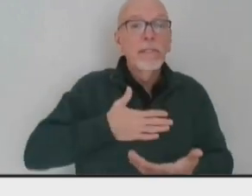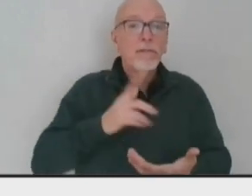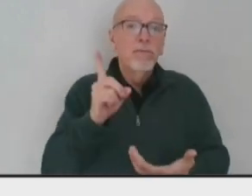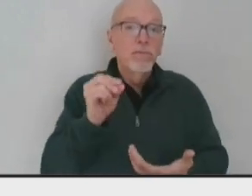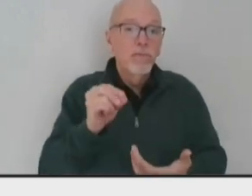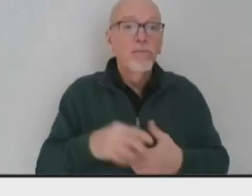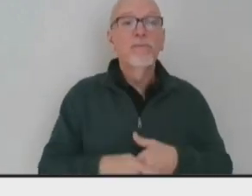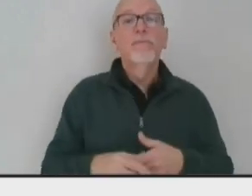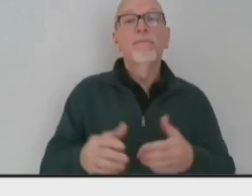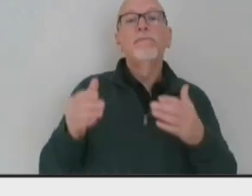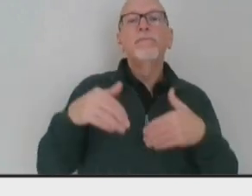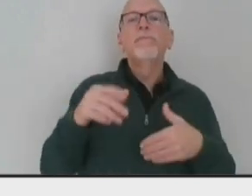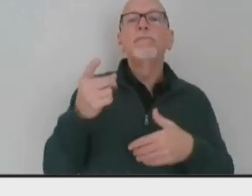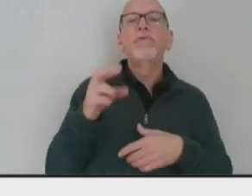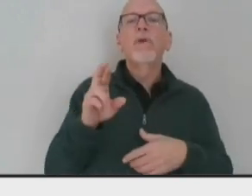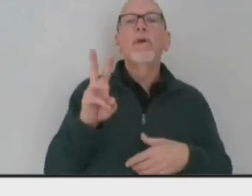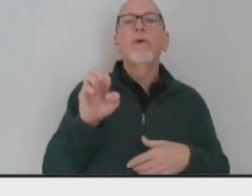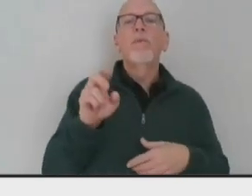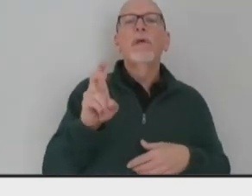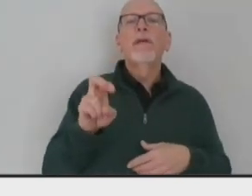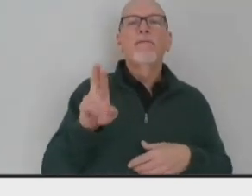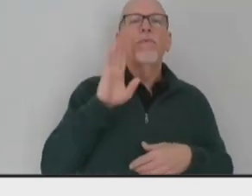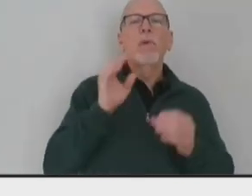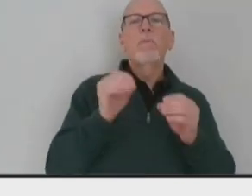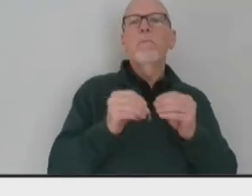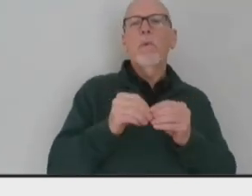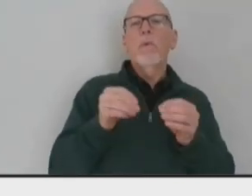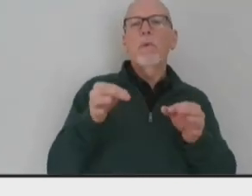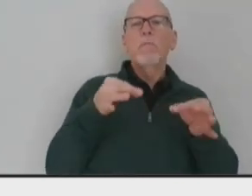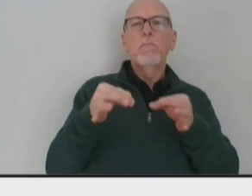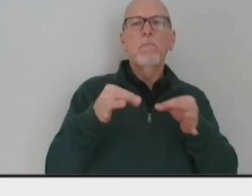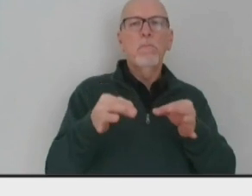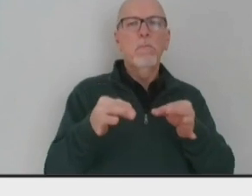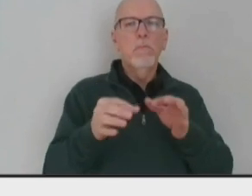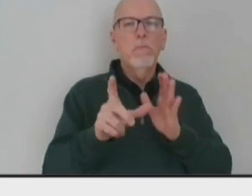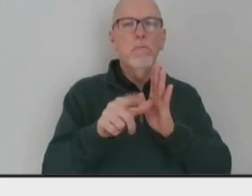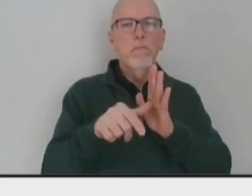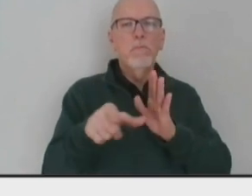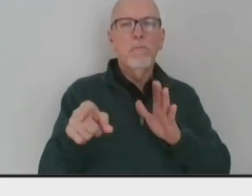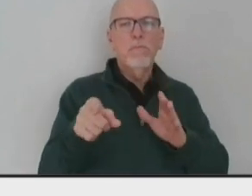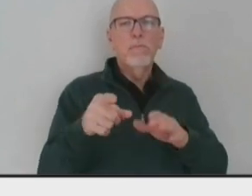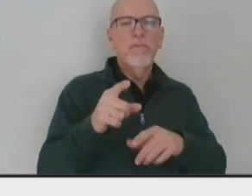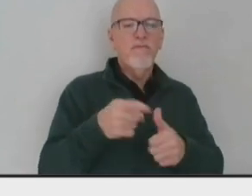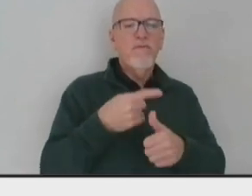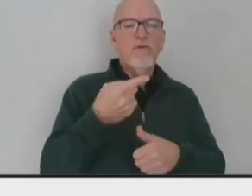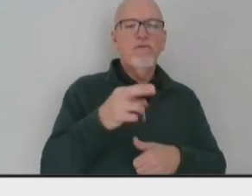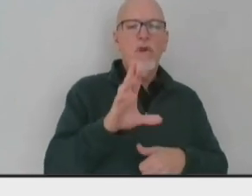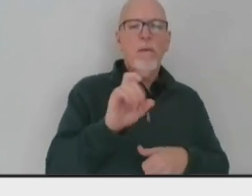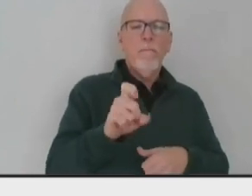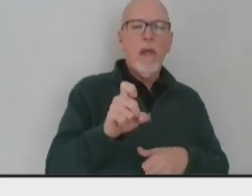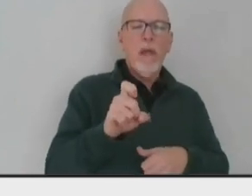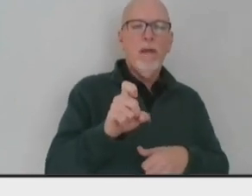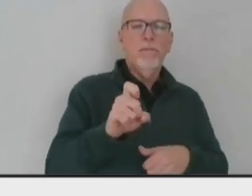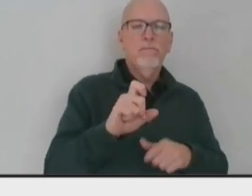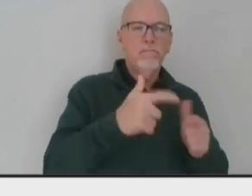you'll hear more from Dr. Weaver here in just a second after Dr. Box's full report.